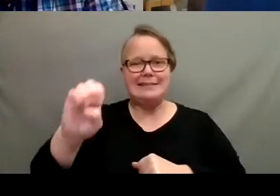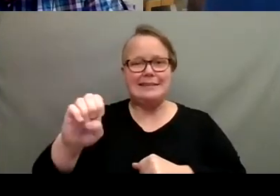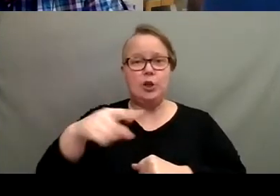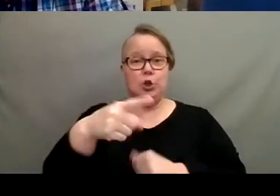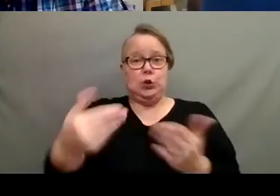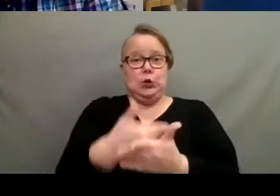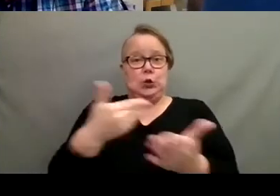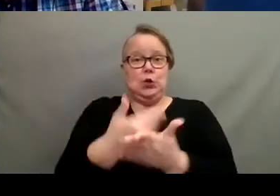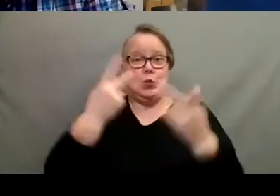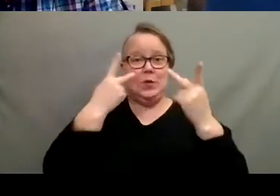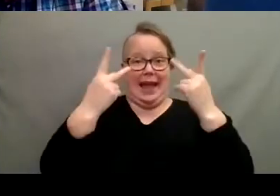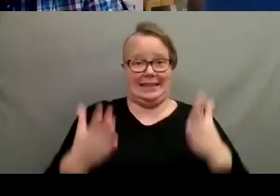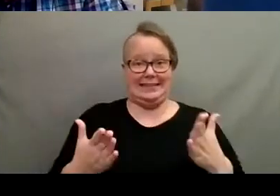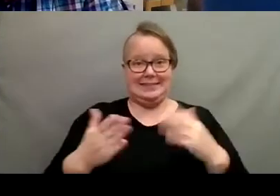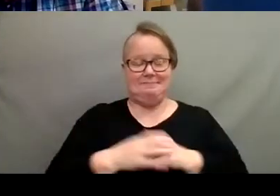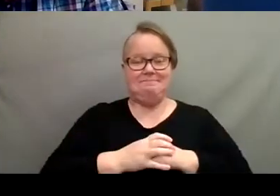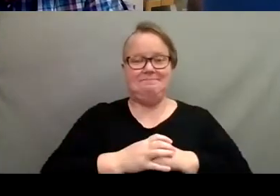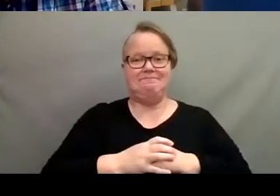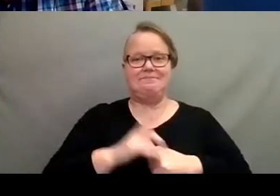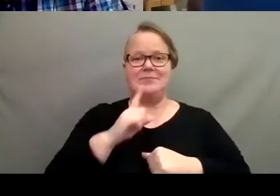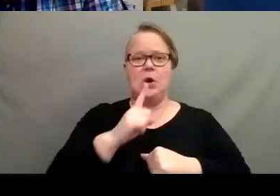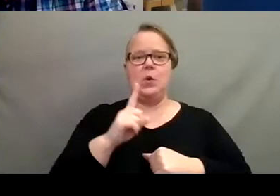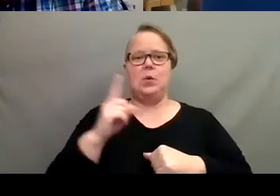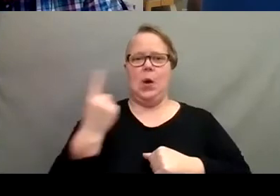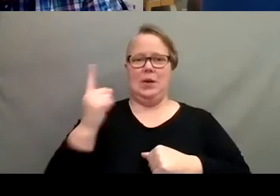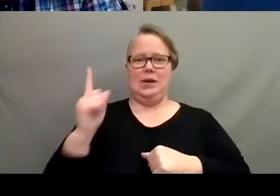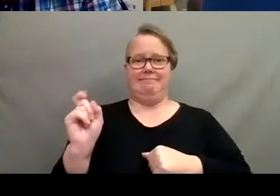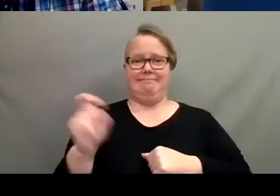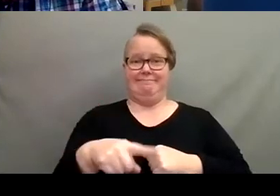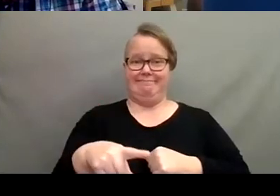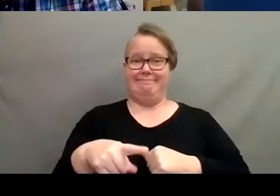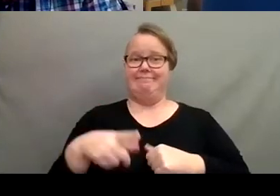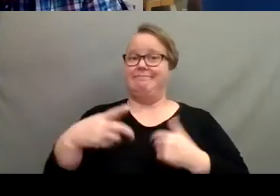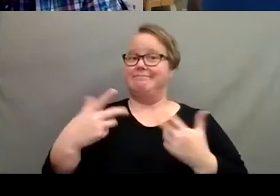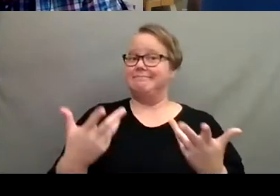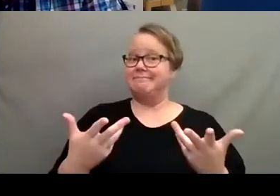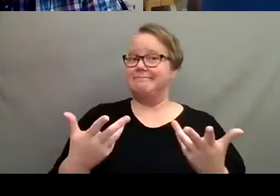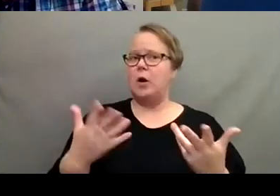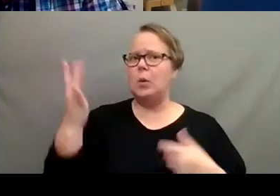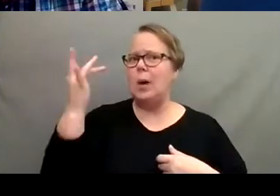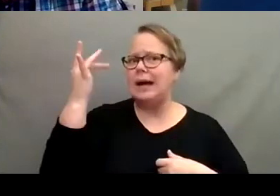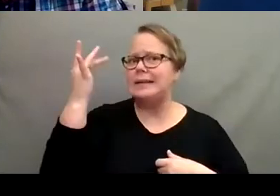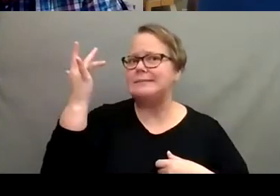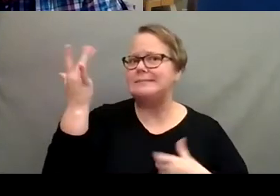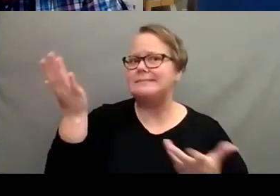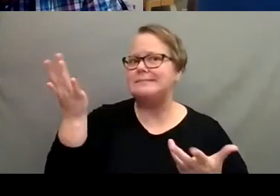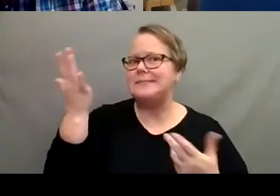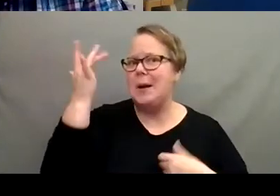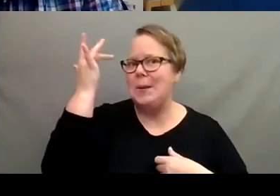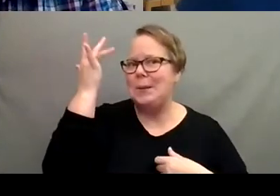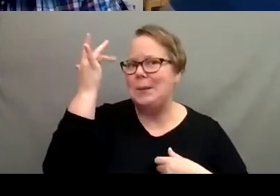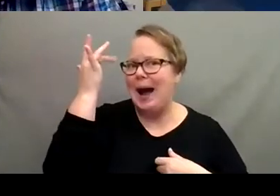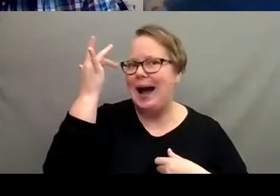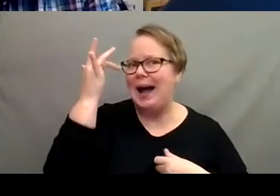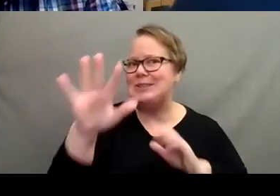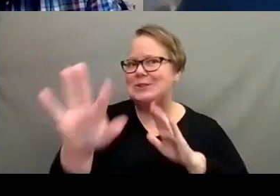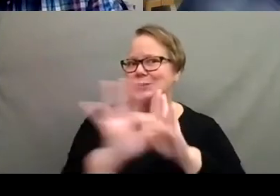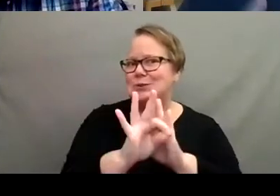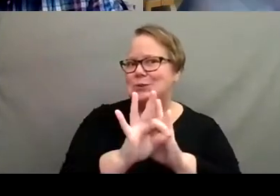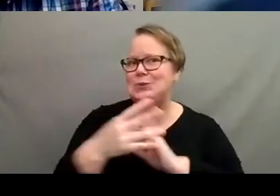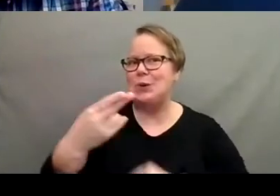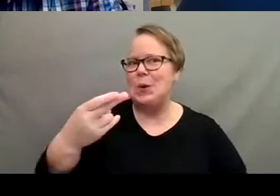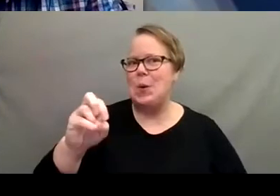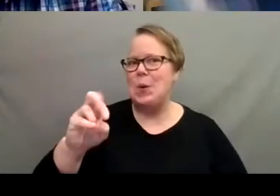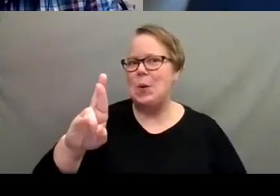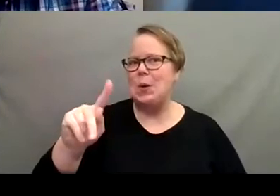guest on the Good Growing podcast. So we always ask the new guest, why, why did you choose horticulture?